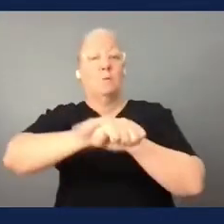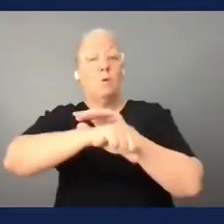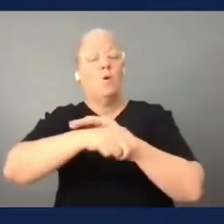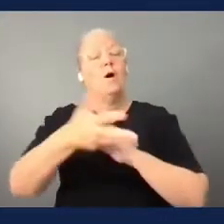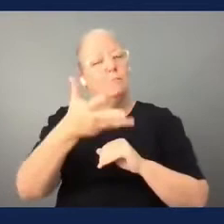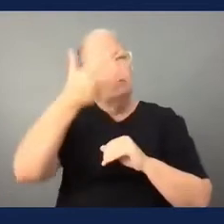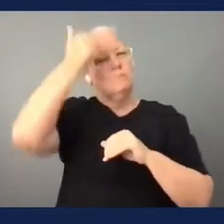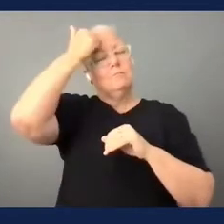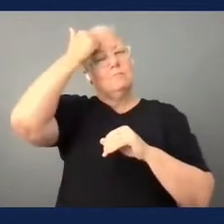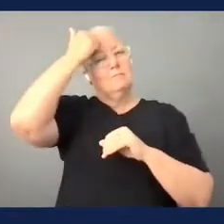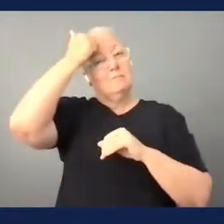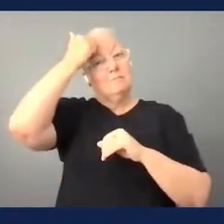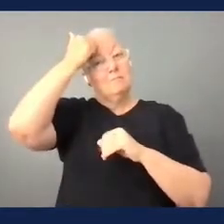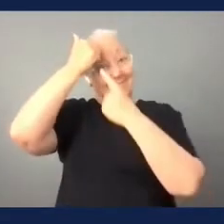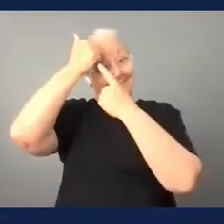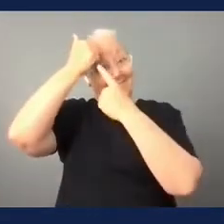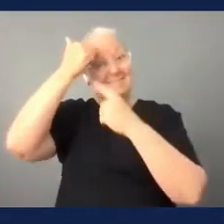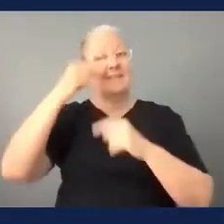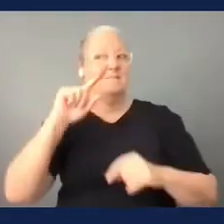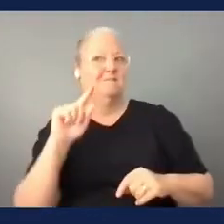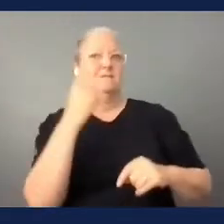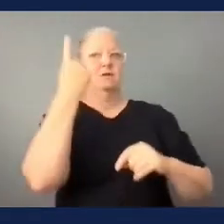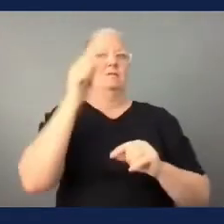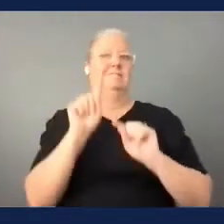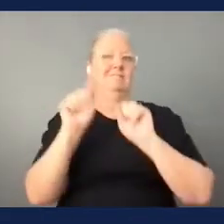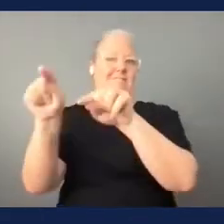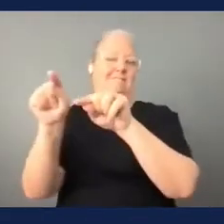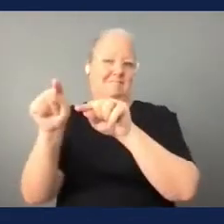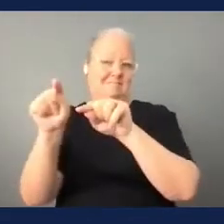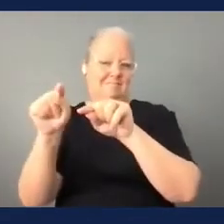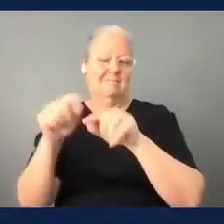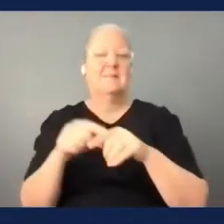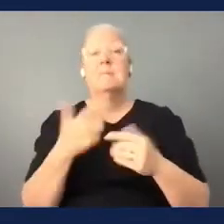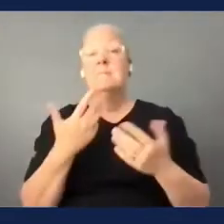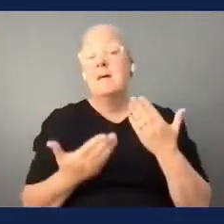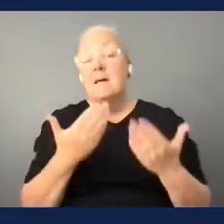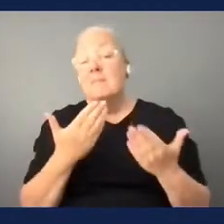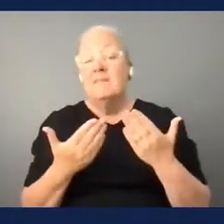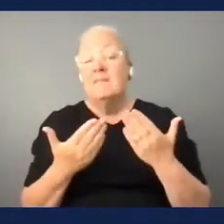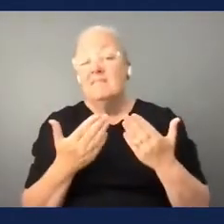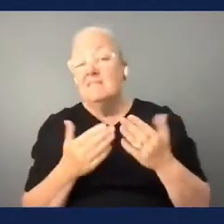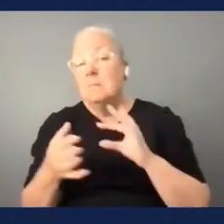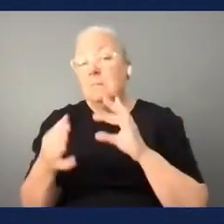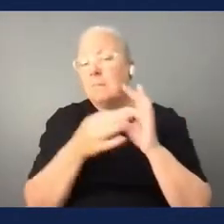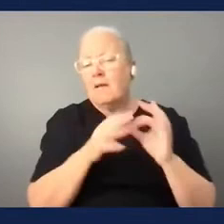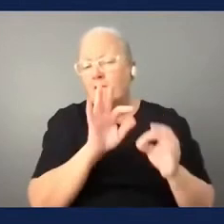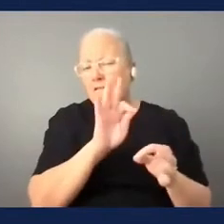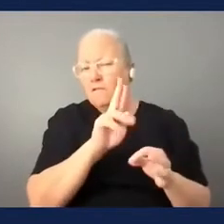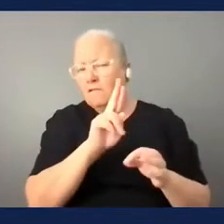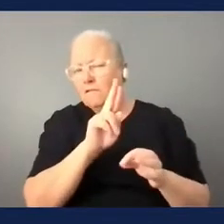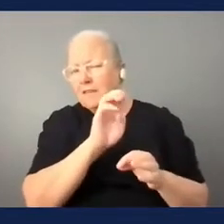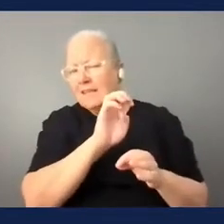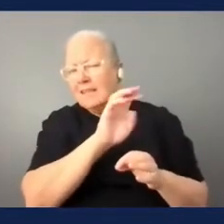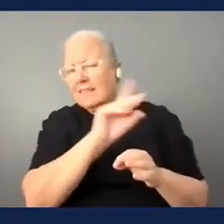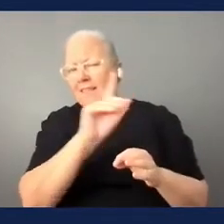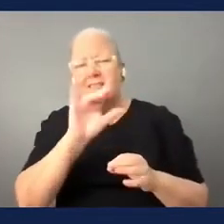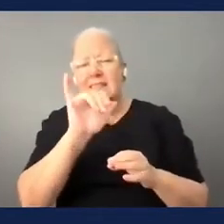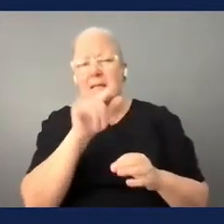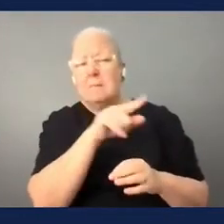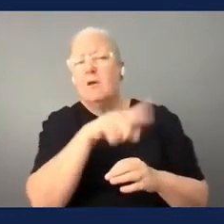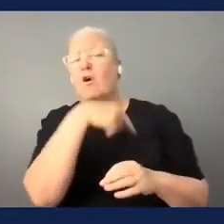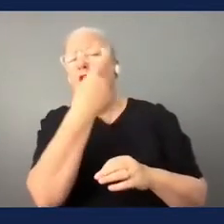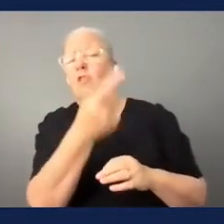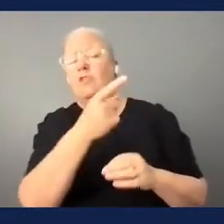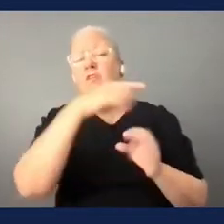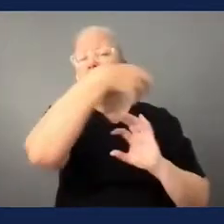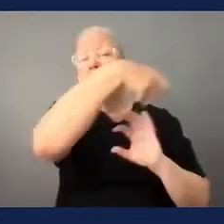we're bringing into ireland and maybe interested in linking up with freddy at some stage as well with other countries but obviously my focus is the republic of ireland